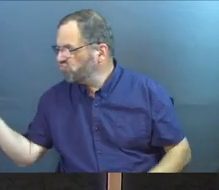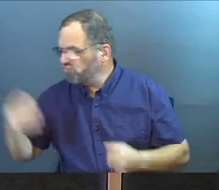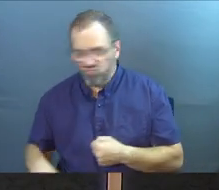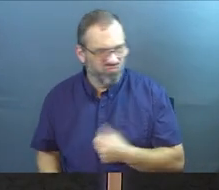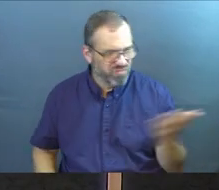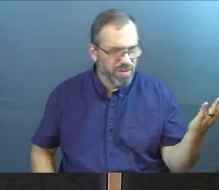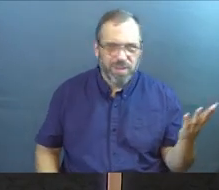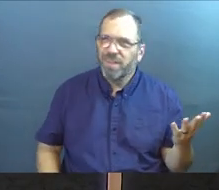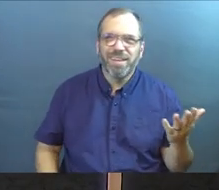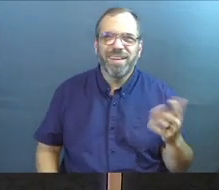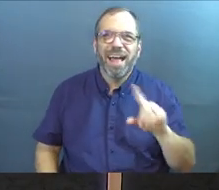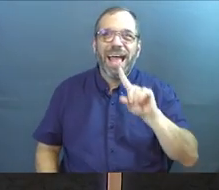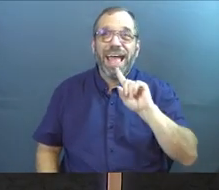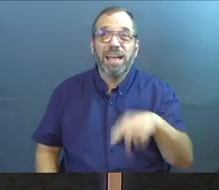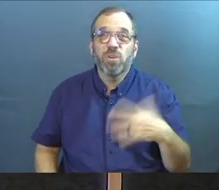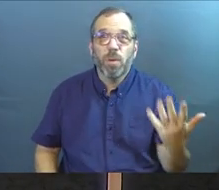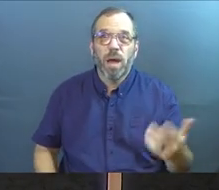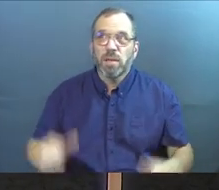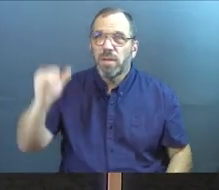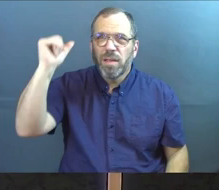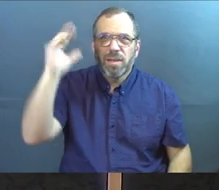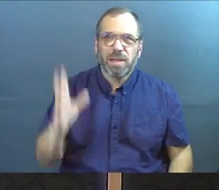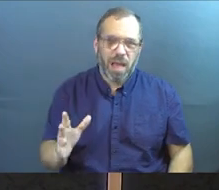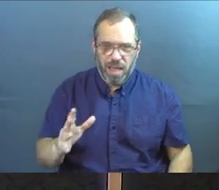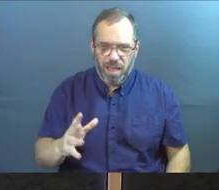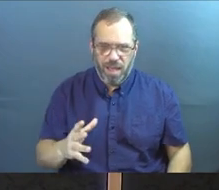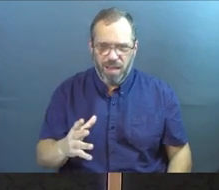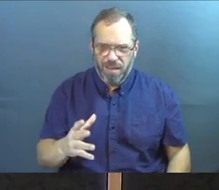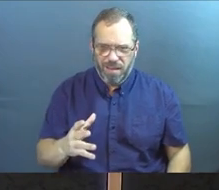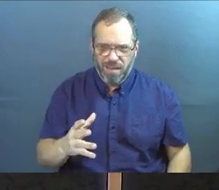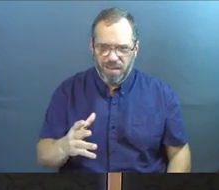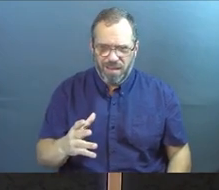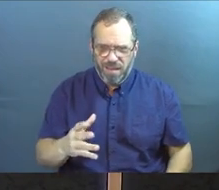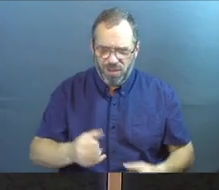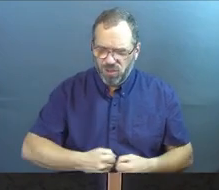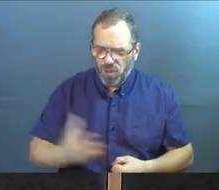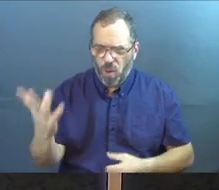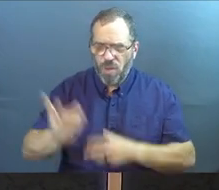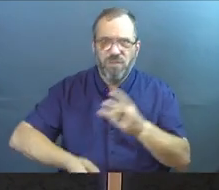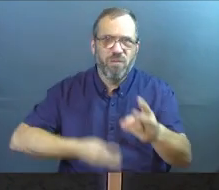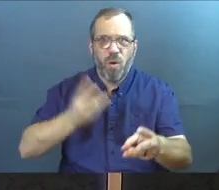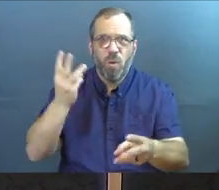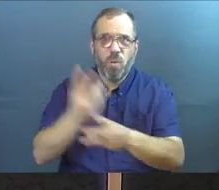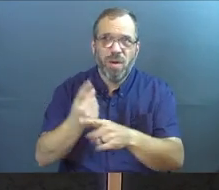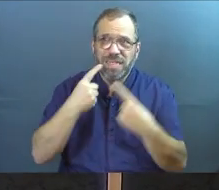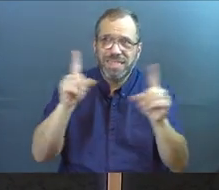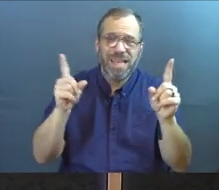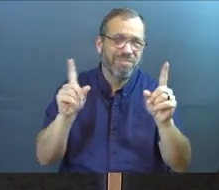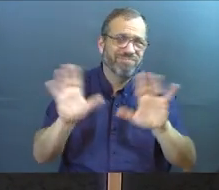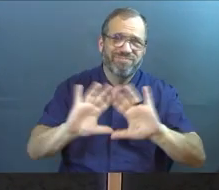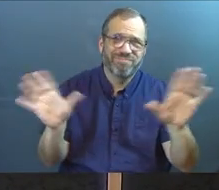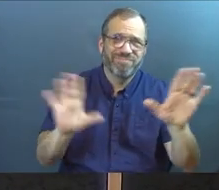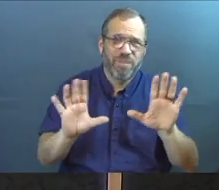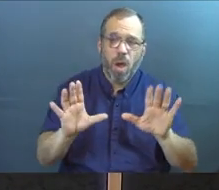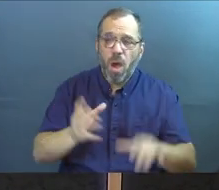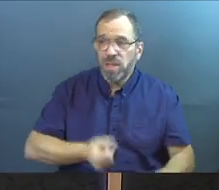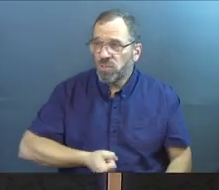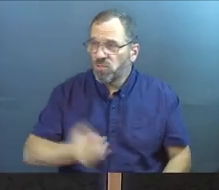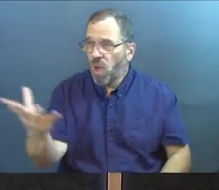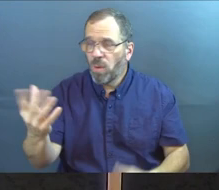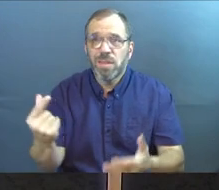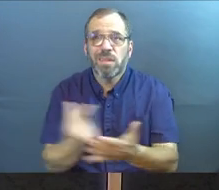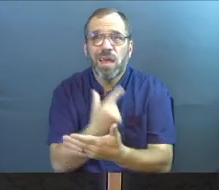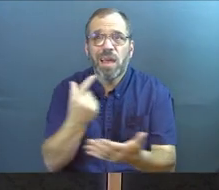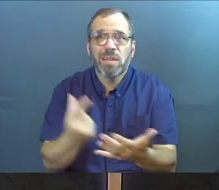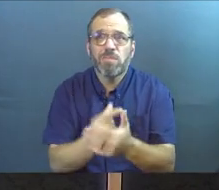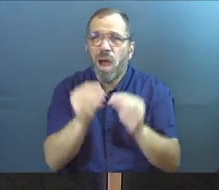Here's the answer. God is not sowing his seed for worldly success. God is trying to get the